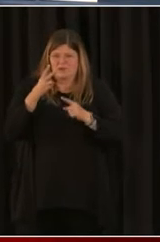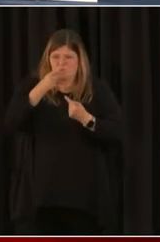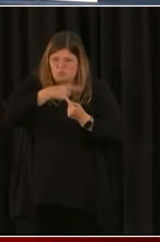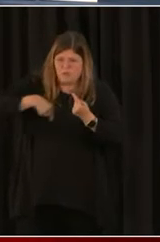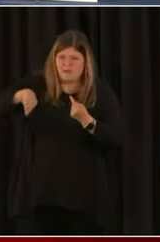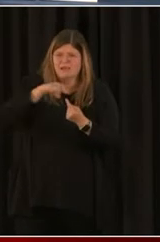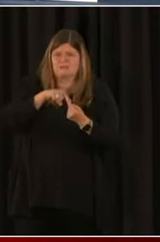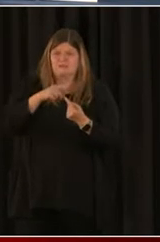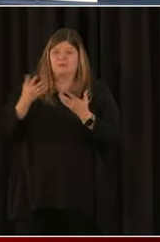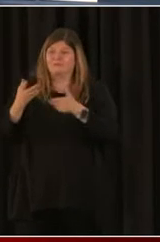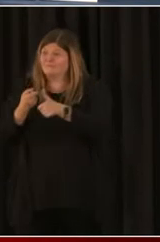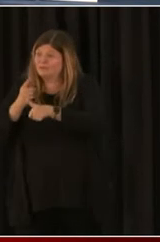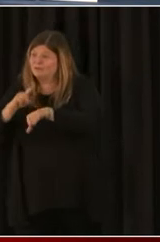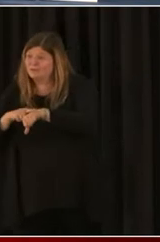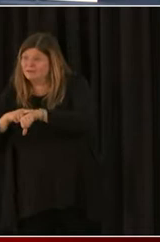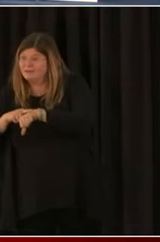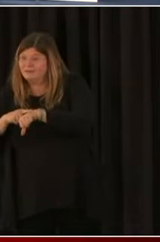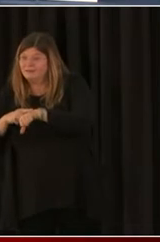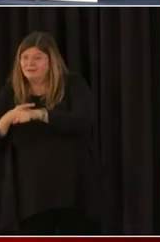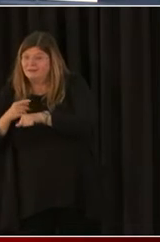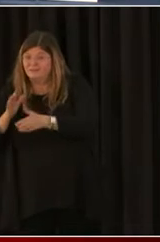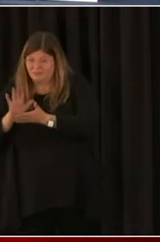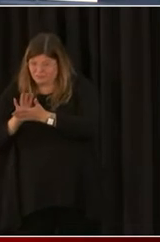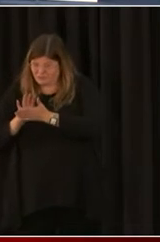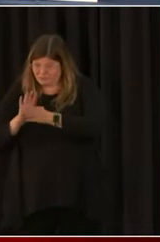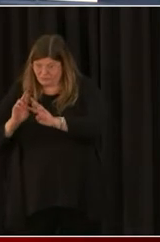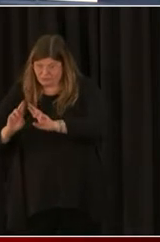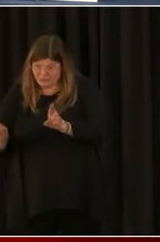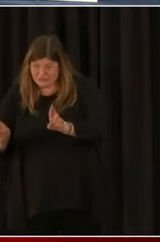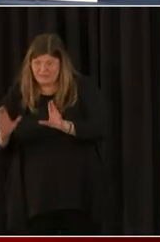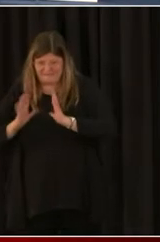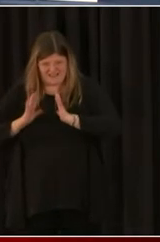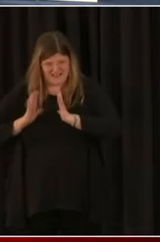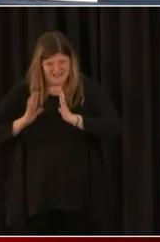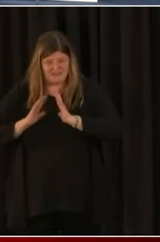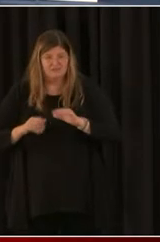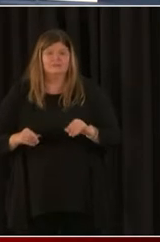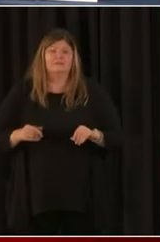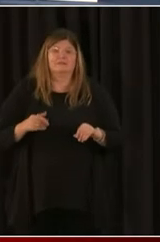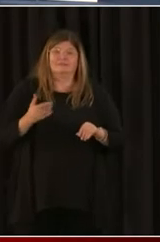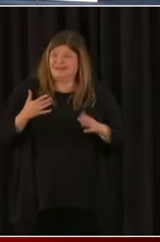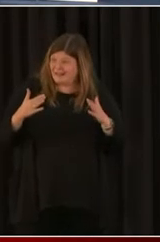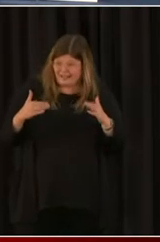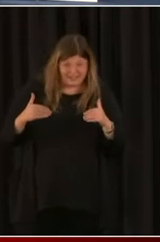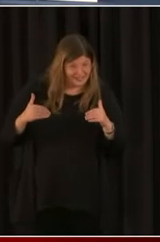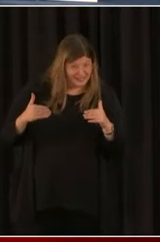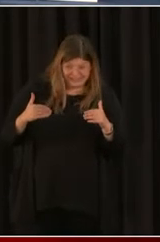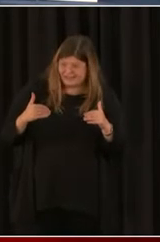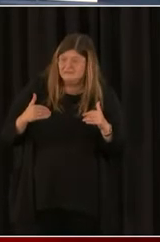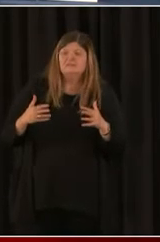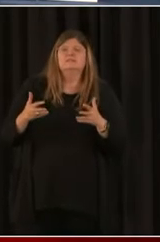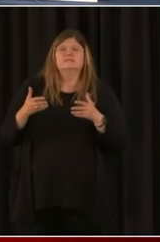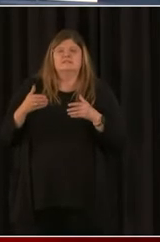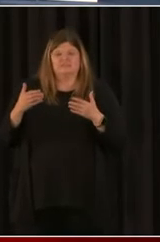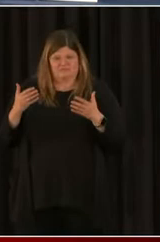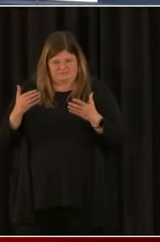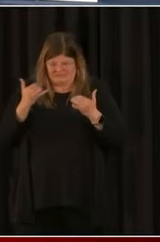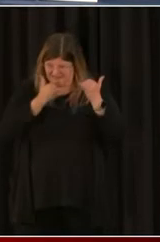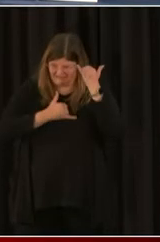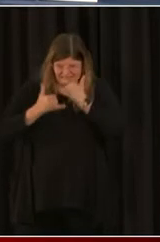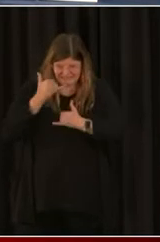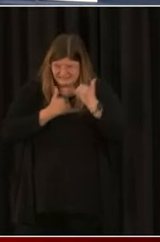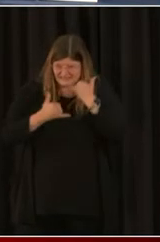tried on the first round, and you have that paperwork together, then great. If you don't, or you had some glitches,